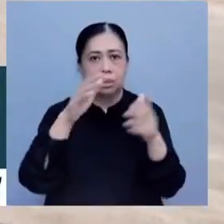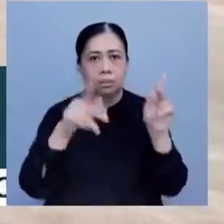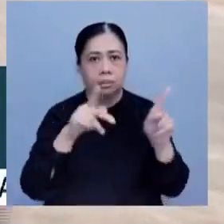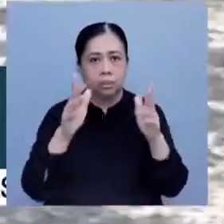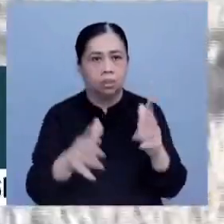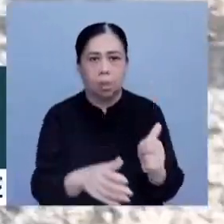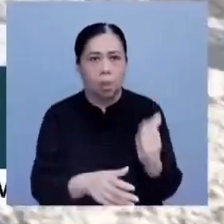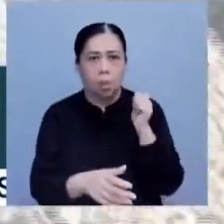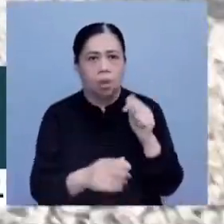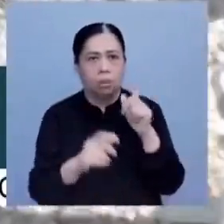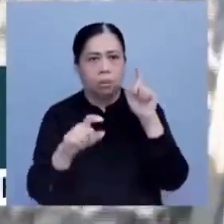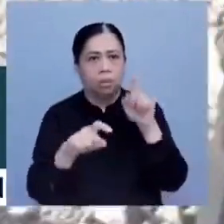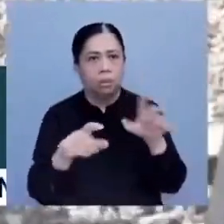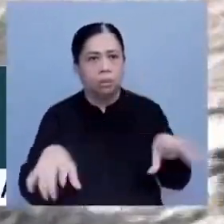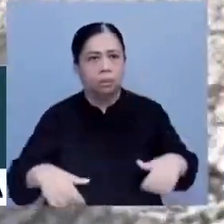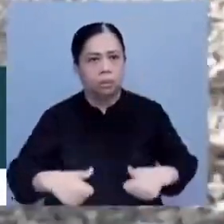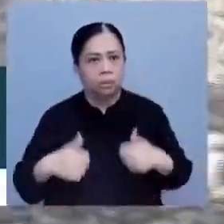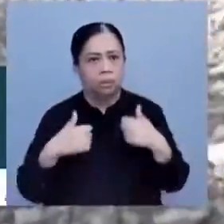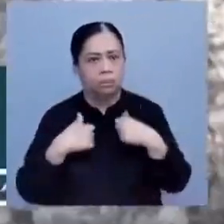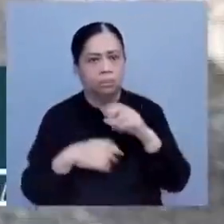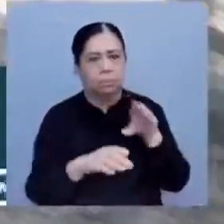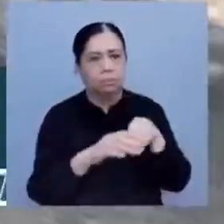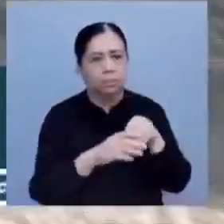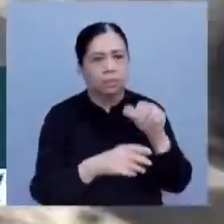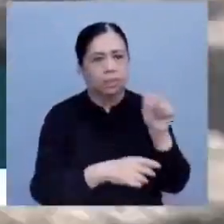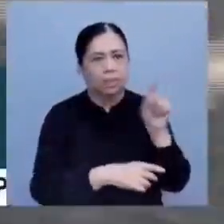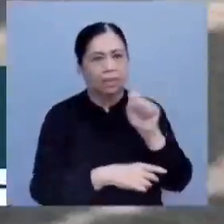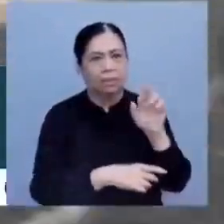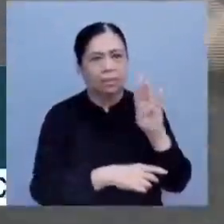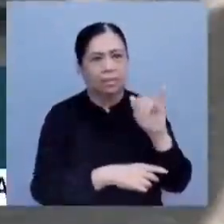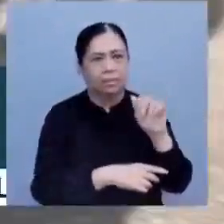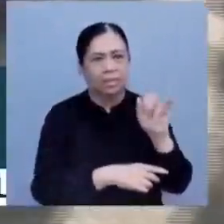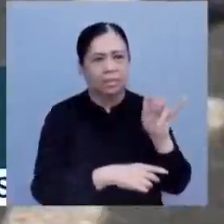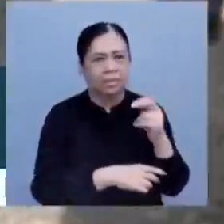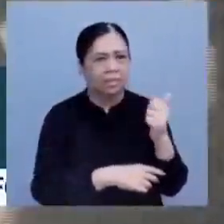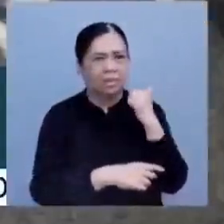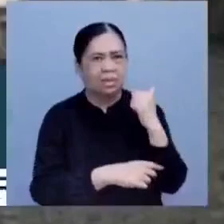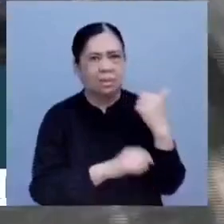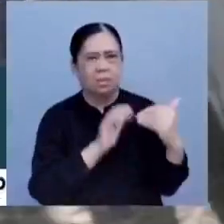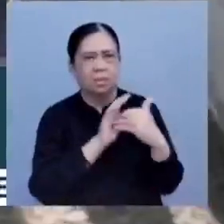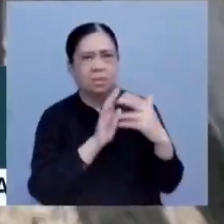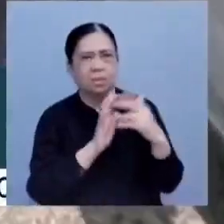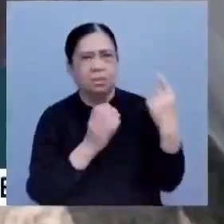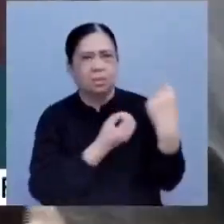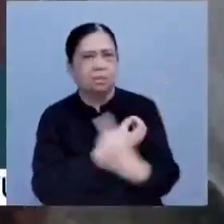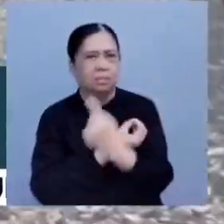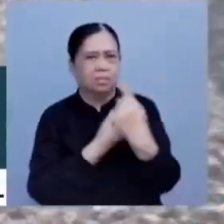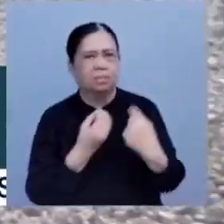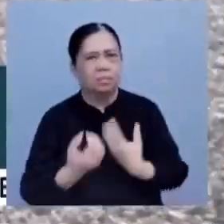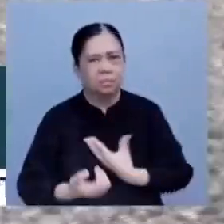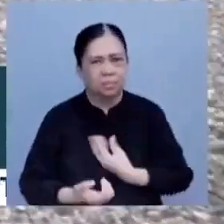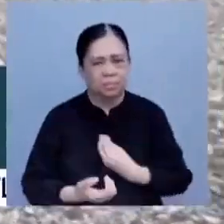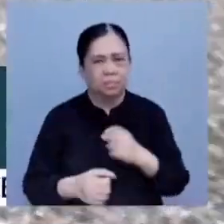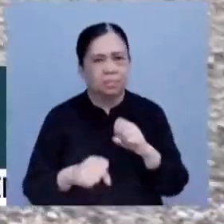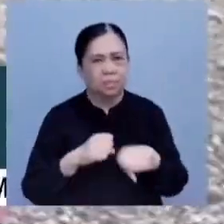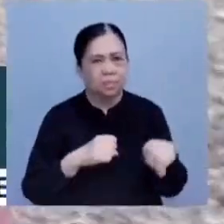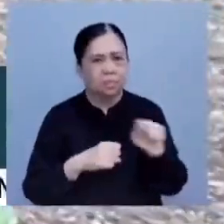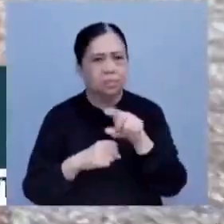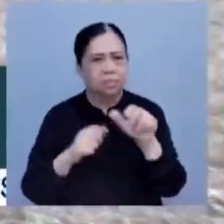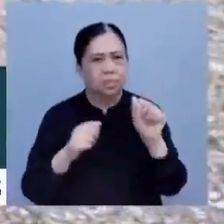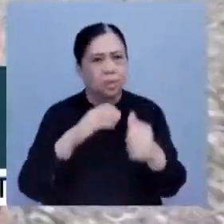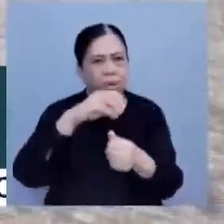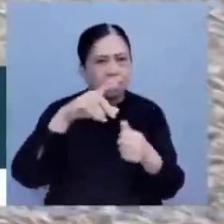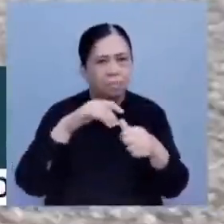want to live as part of Azerbaijan for fear of persecution and ethnic cleansing. The Armenians of Karabakh were forced to